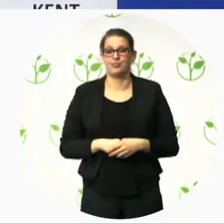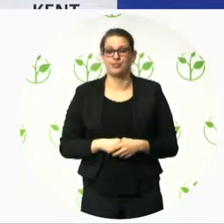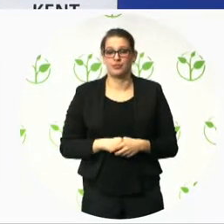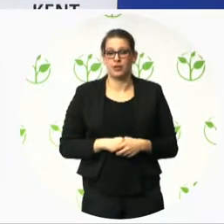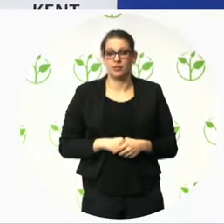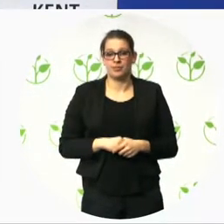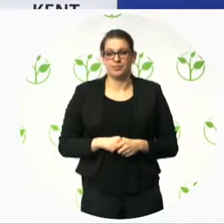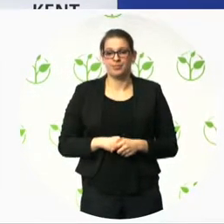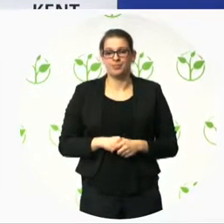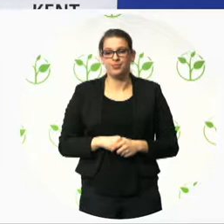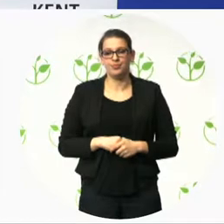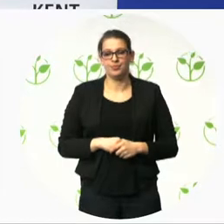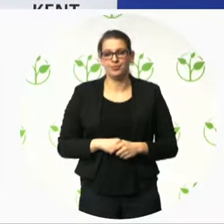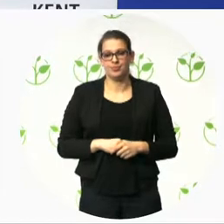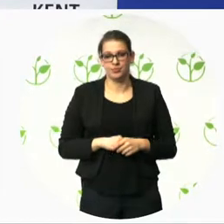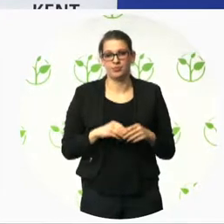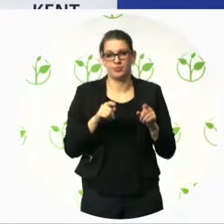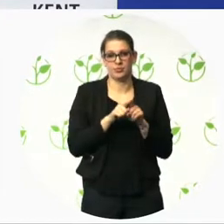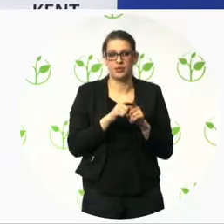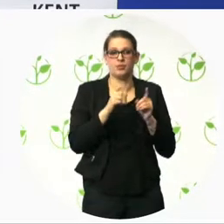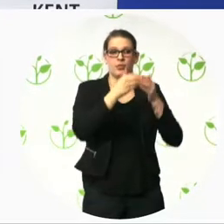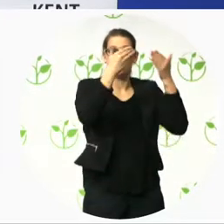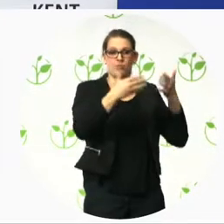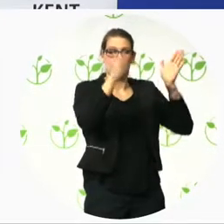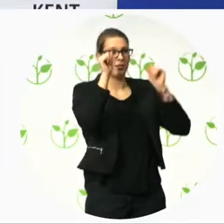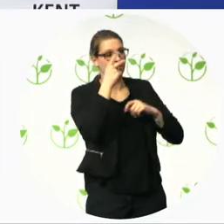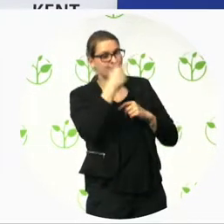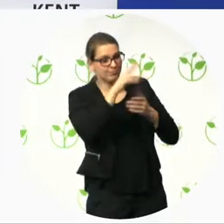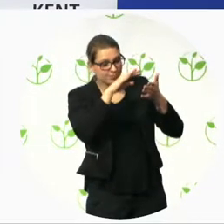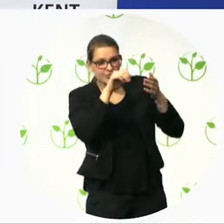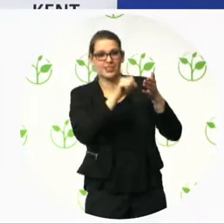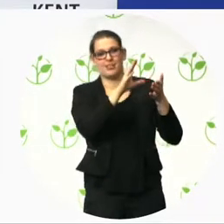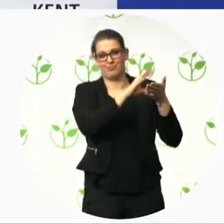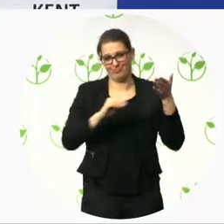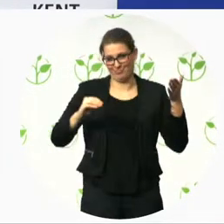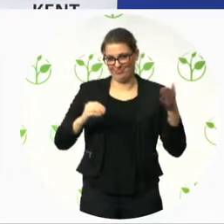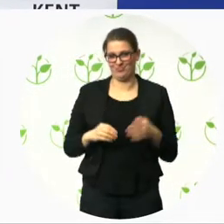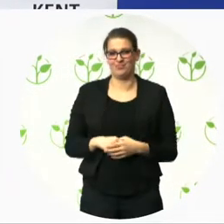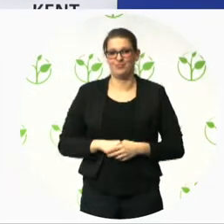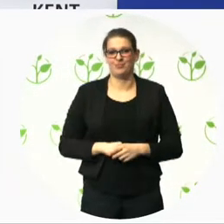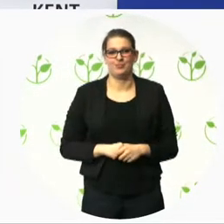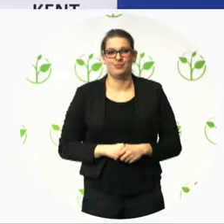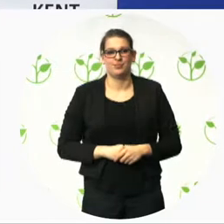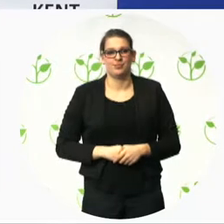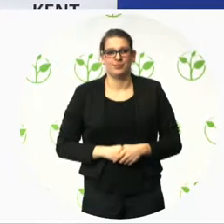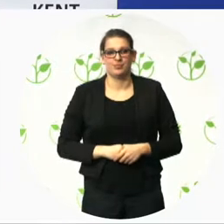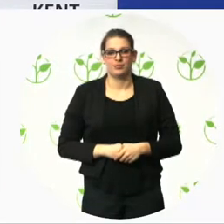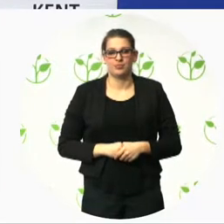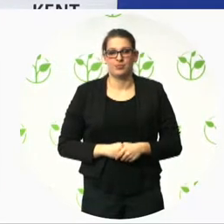award criteria from procurers, a spillover to developers and private sector contractors would happen.